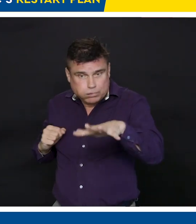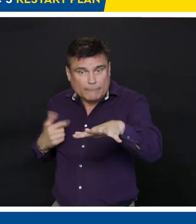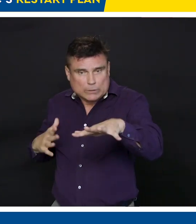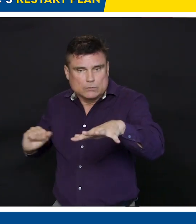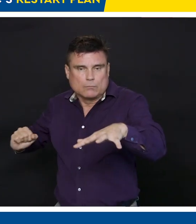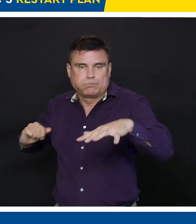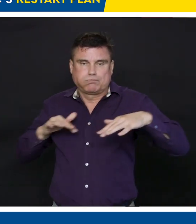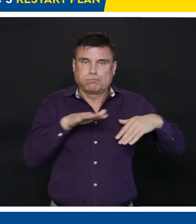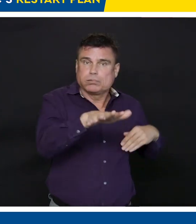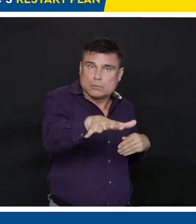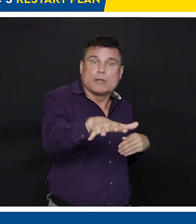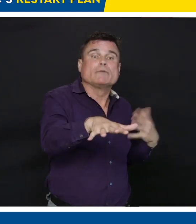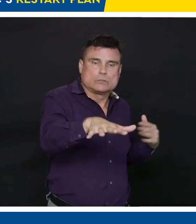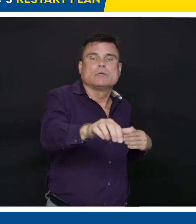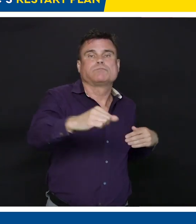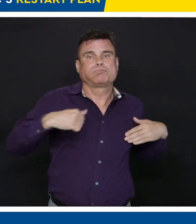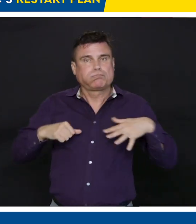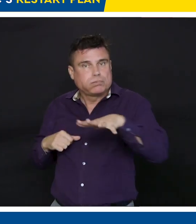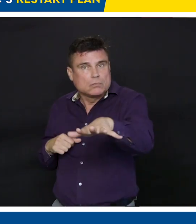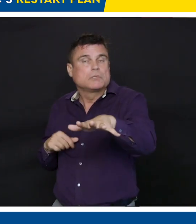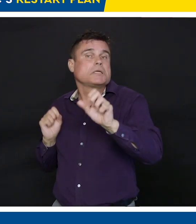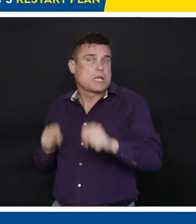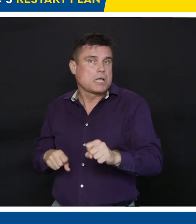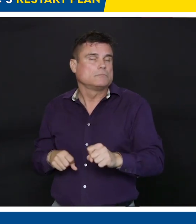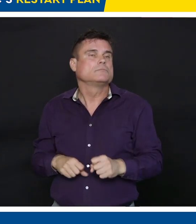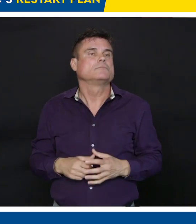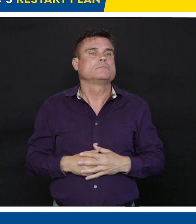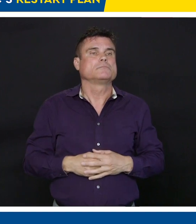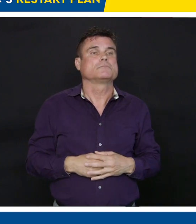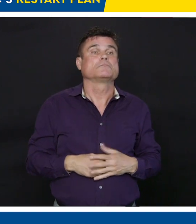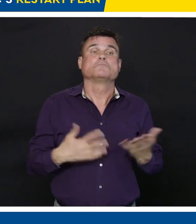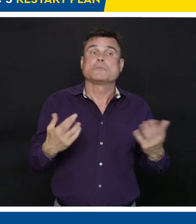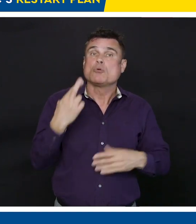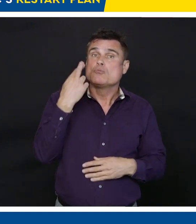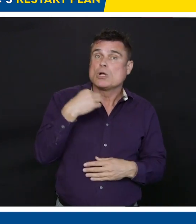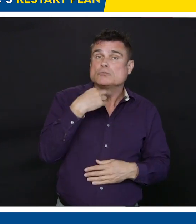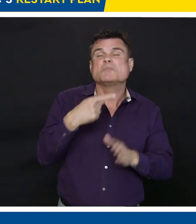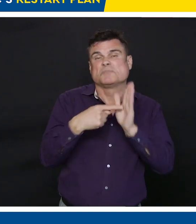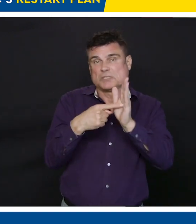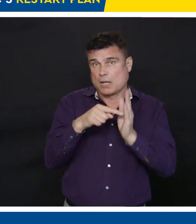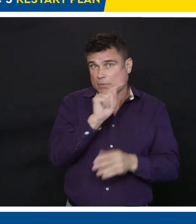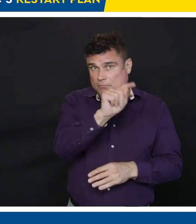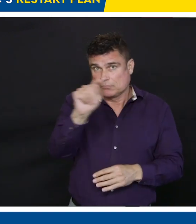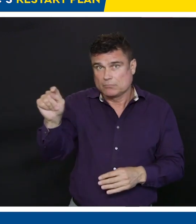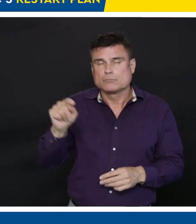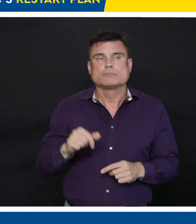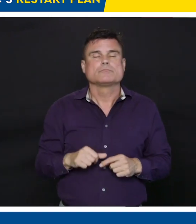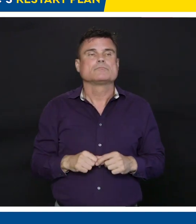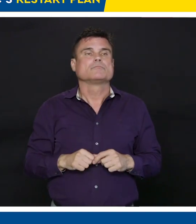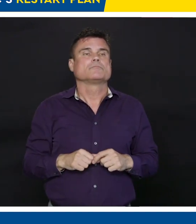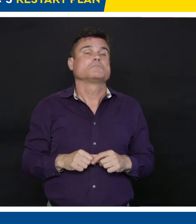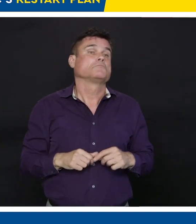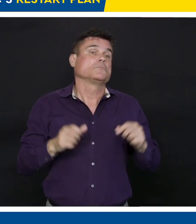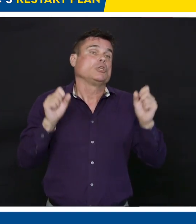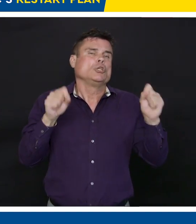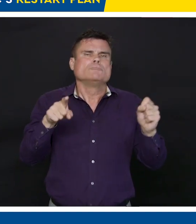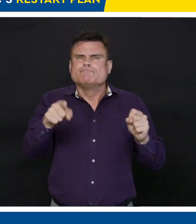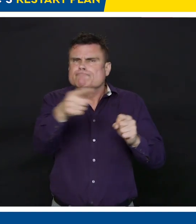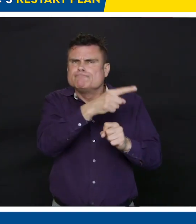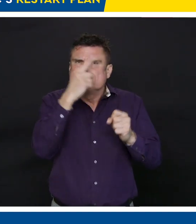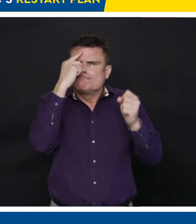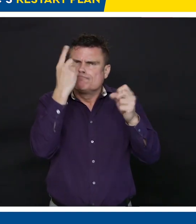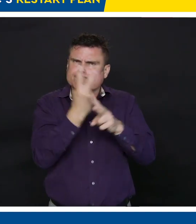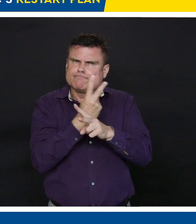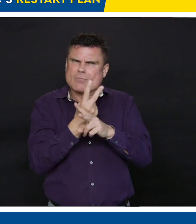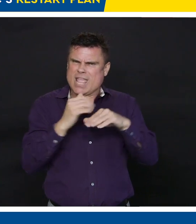restaurants that have a capacity well exceeding that, and those restaurants are putting in place plexiglass barriers. They're moving the number